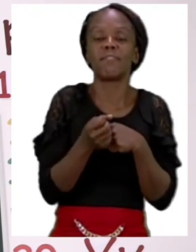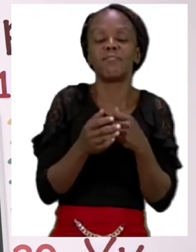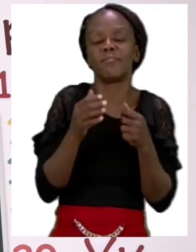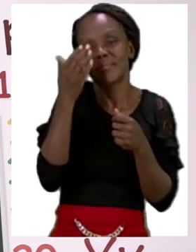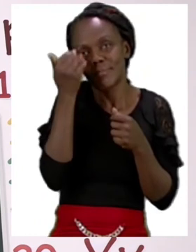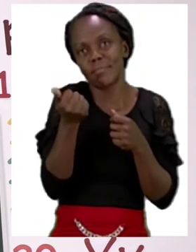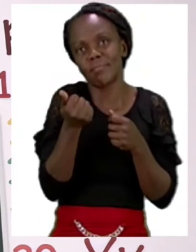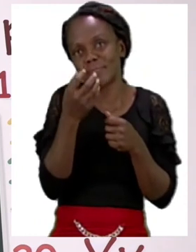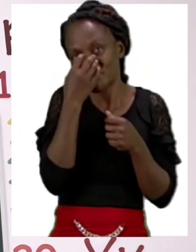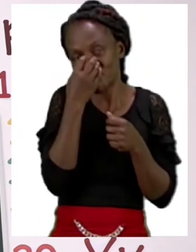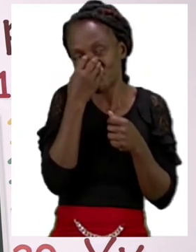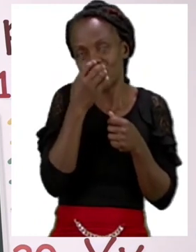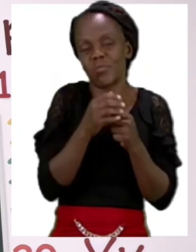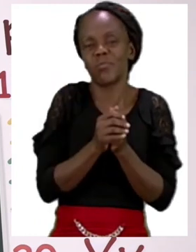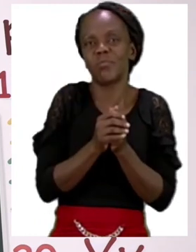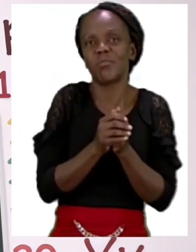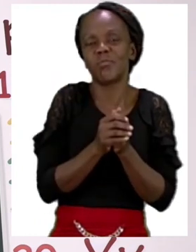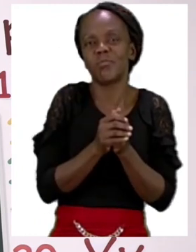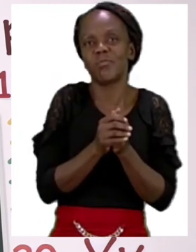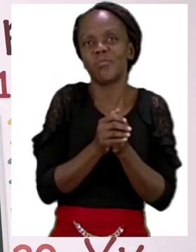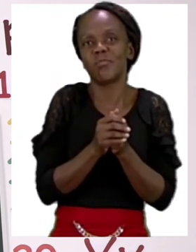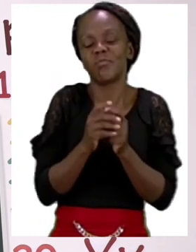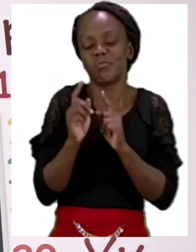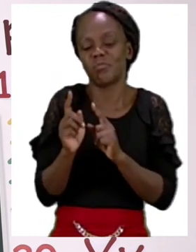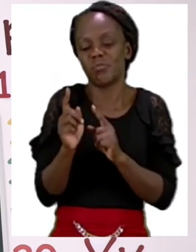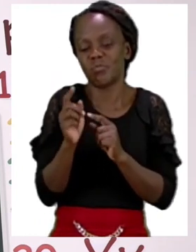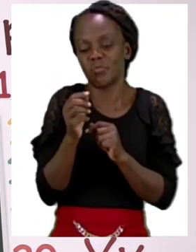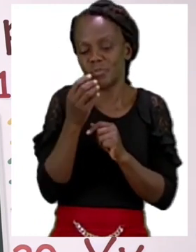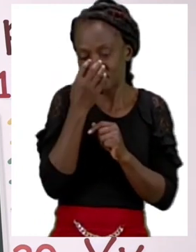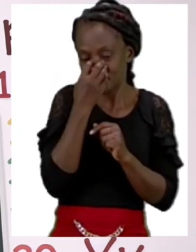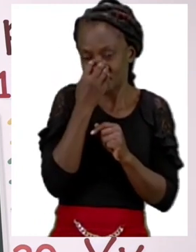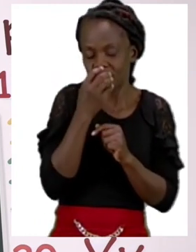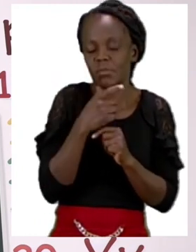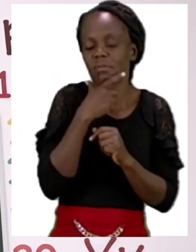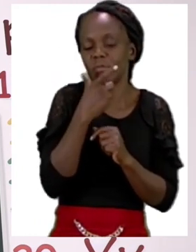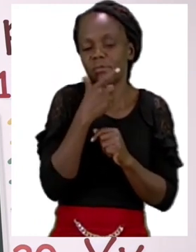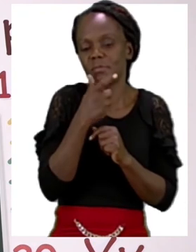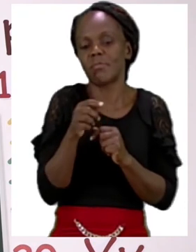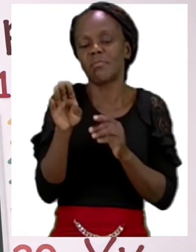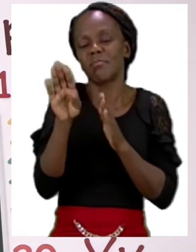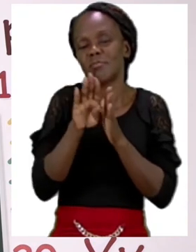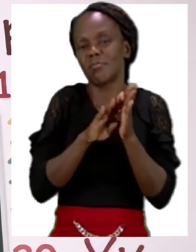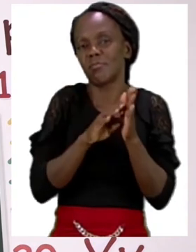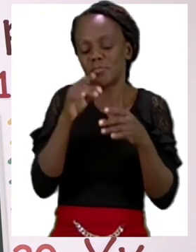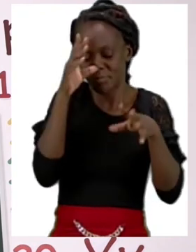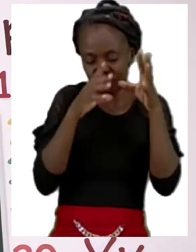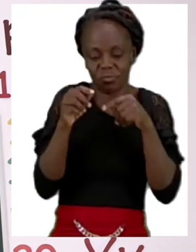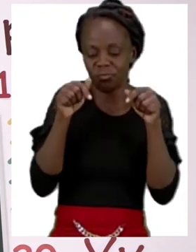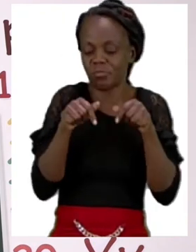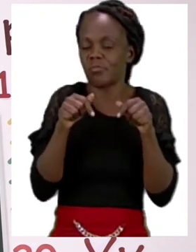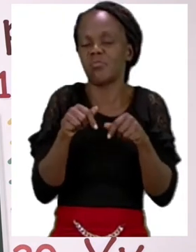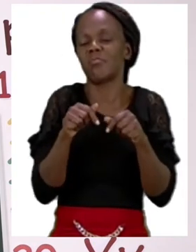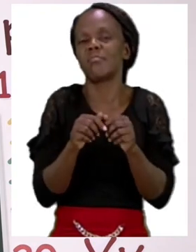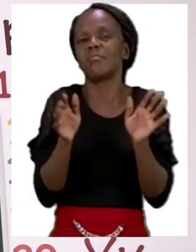So, from Sashi and I, we would like to say thank you so much for joining us today and